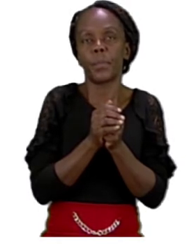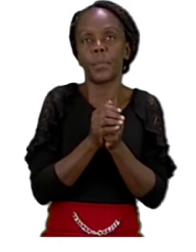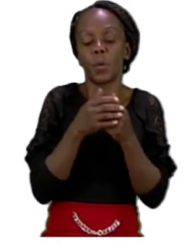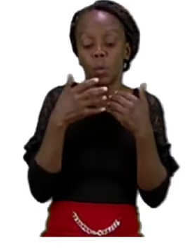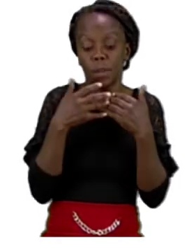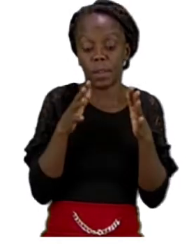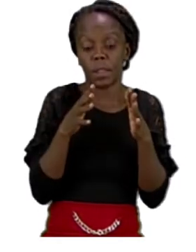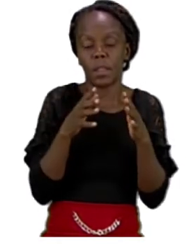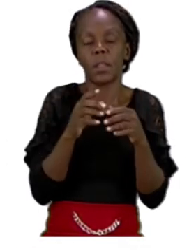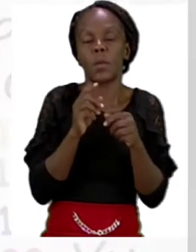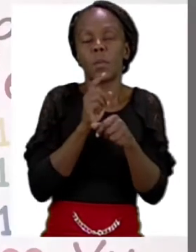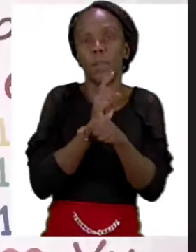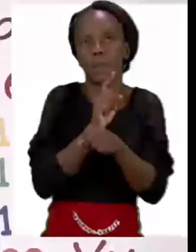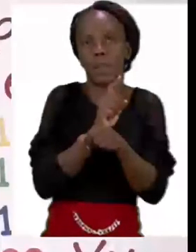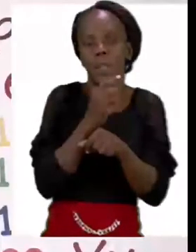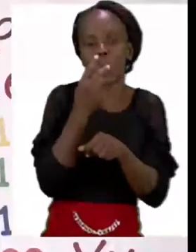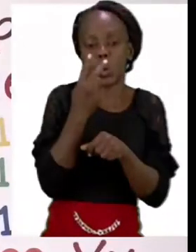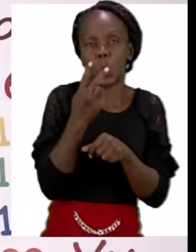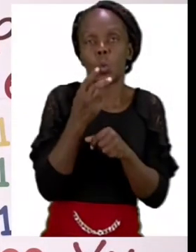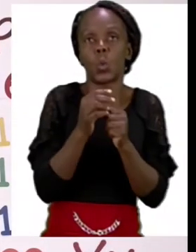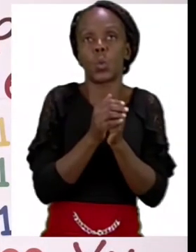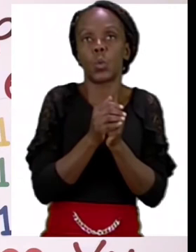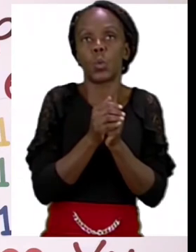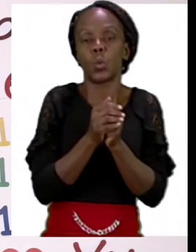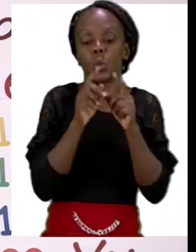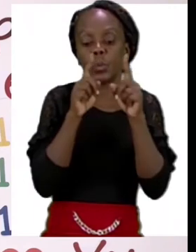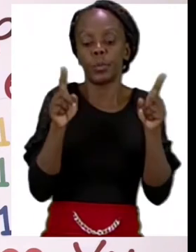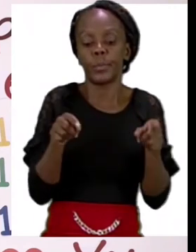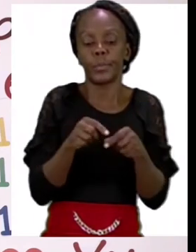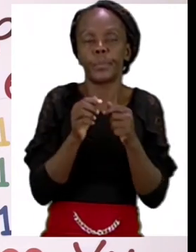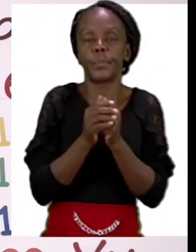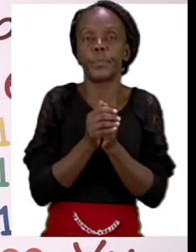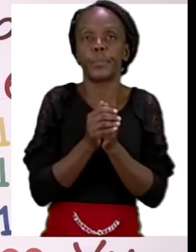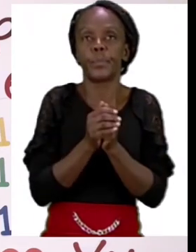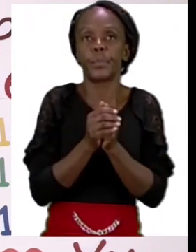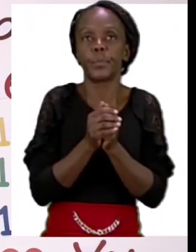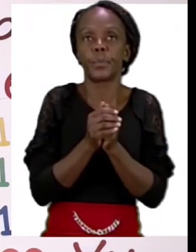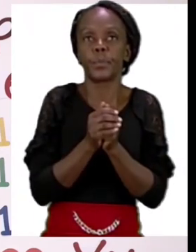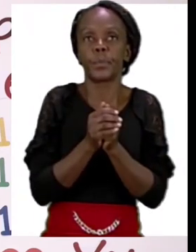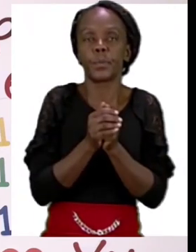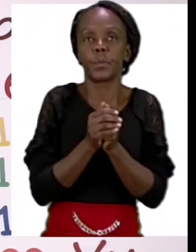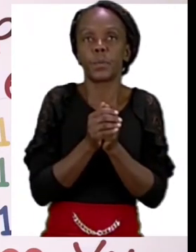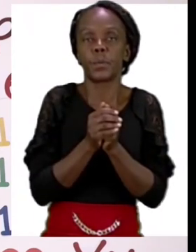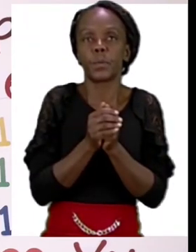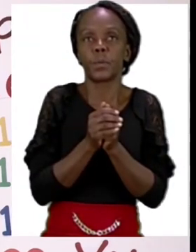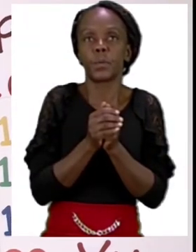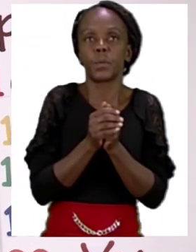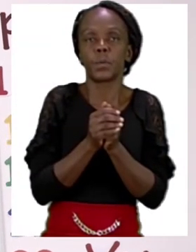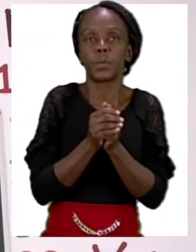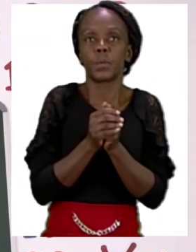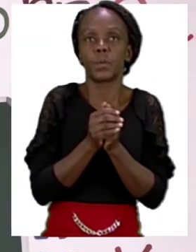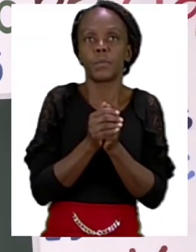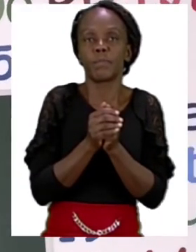So let's take a look at the board. I also have the first two and these are actually not gloves,